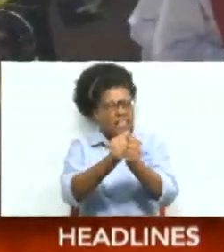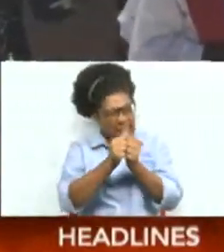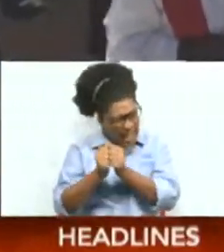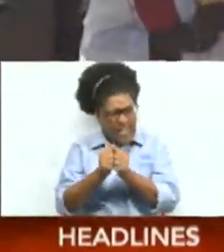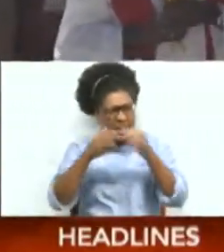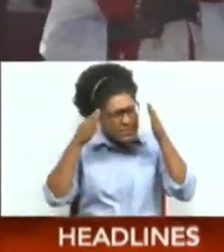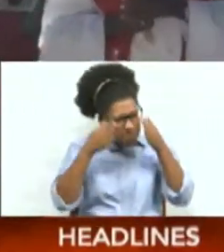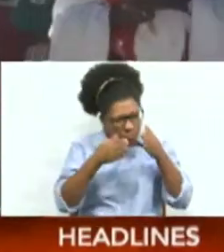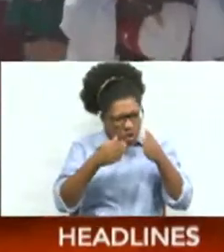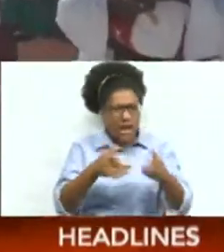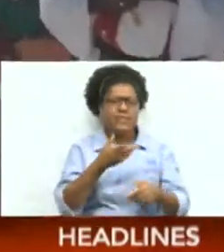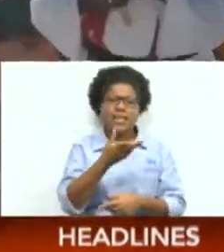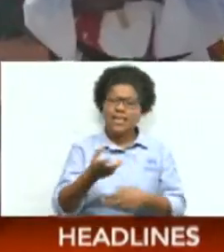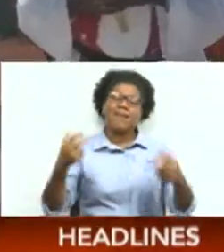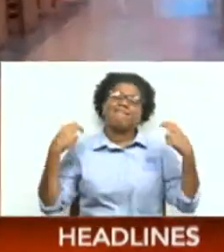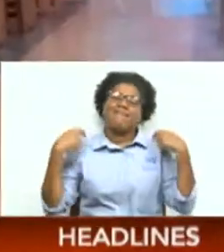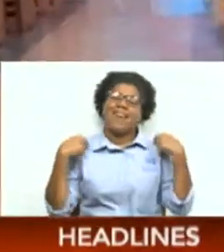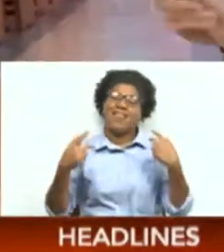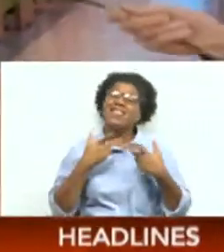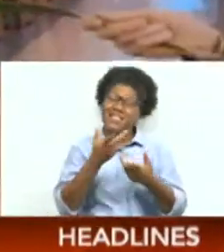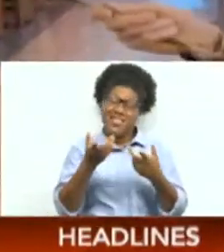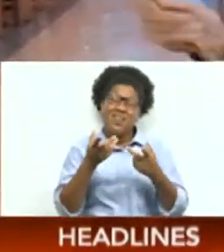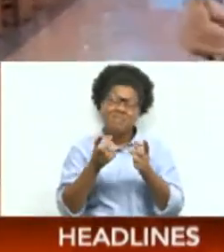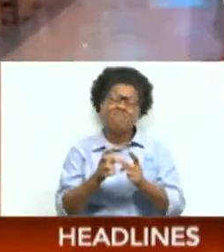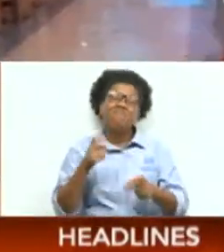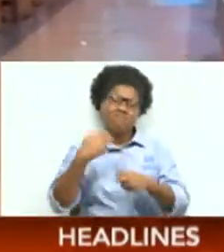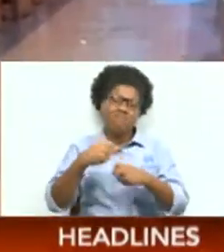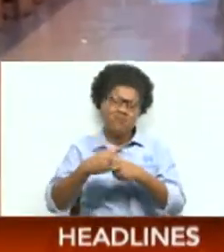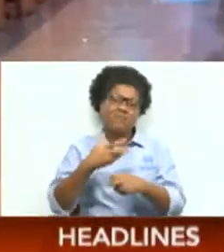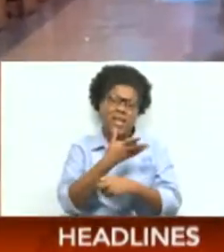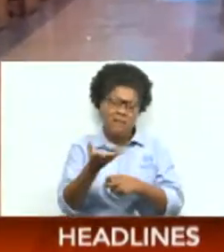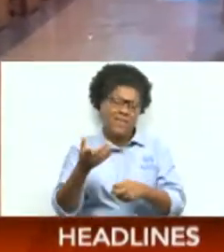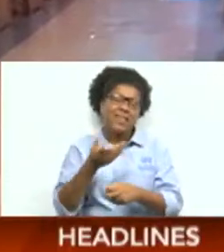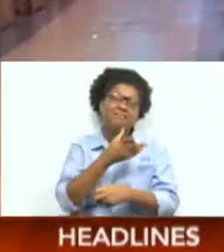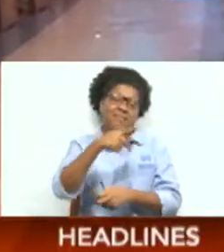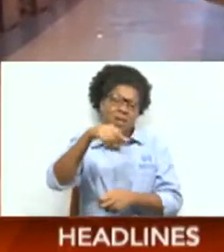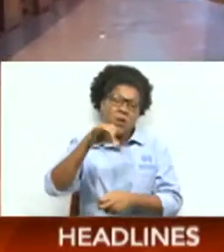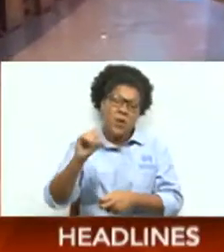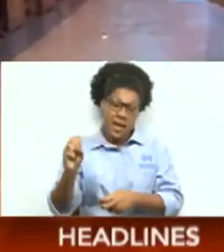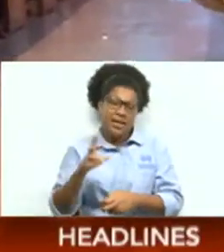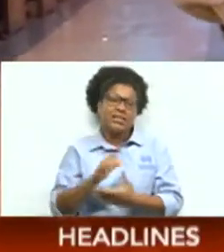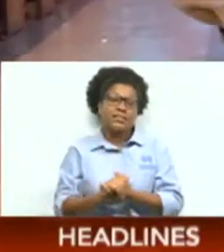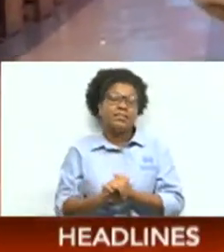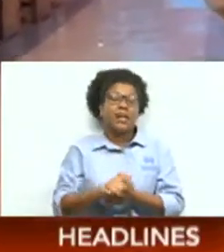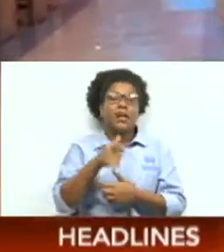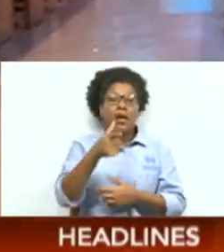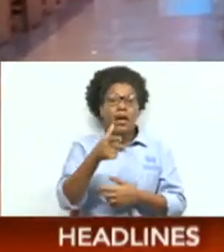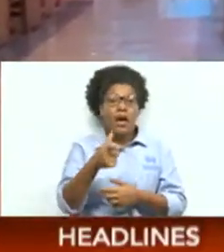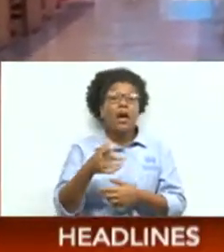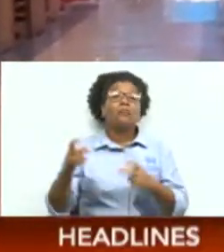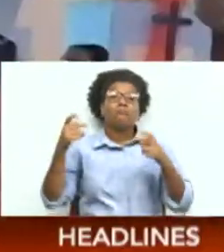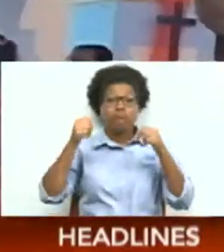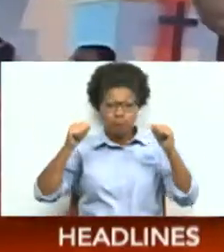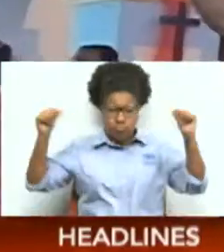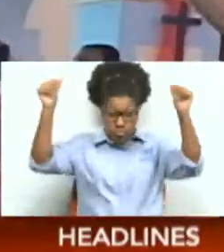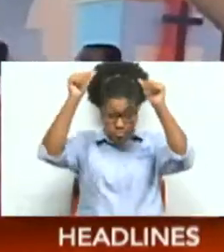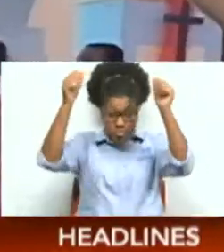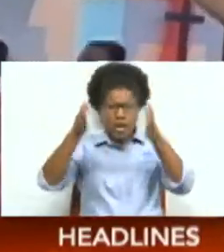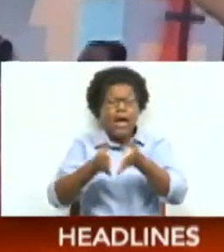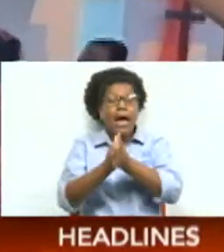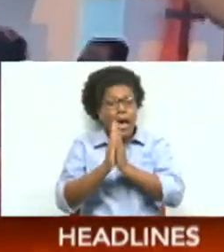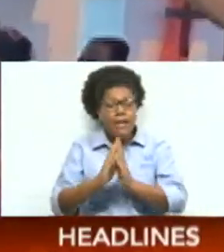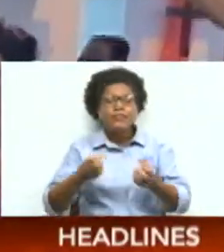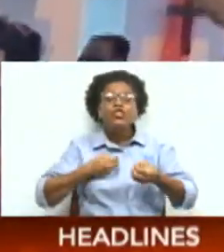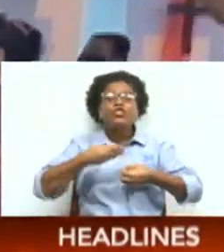-common problem facing the capital. At Our Lady of Perpetual Help, Archbishop Jason Gordon called for generosity for those being